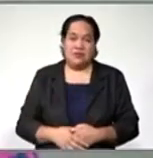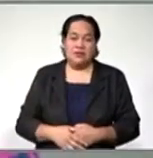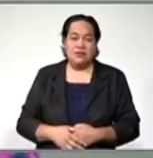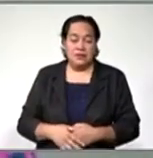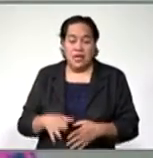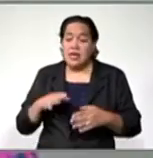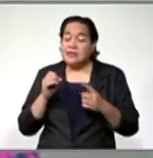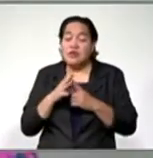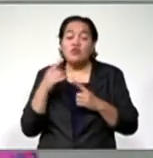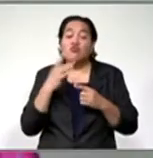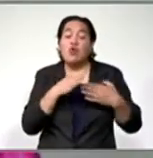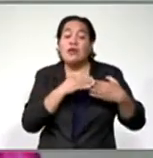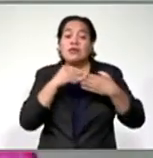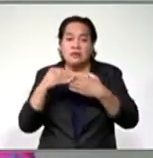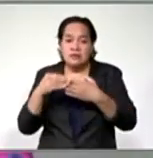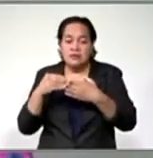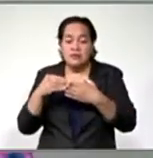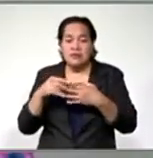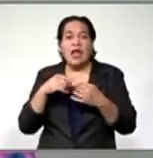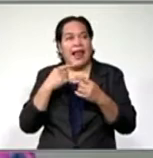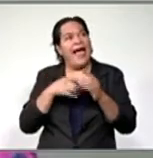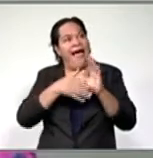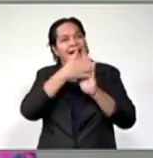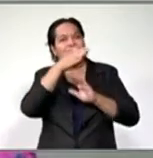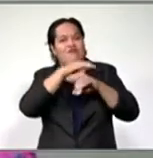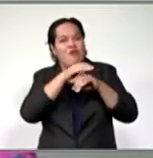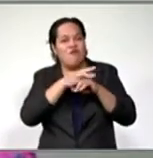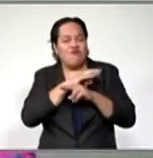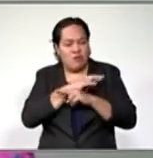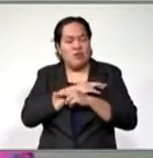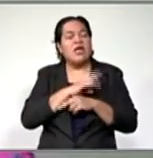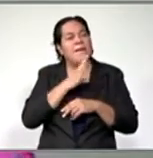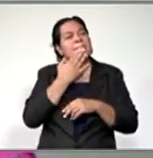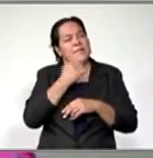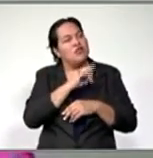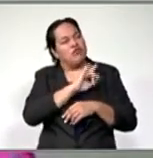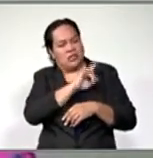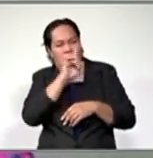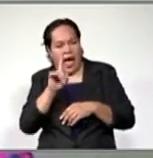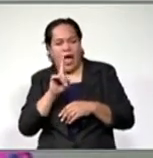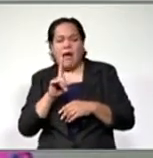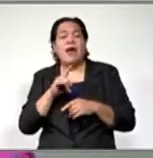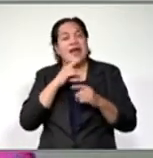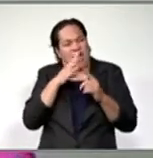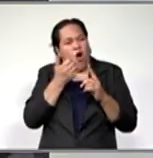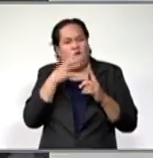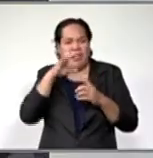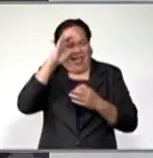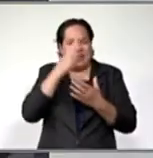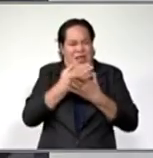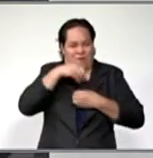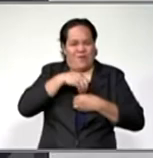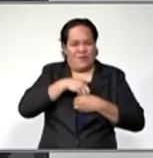of leaders in our community, respected leaders who have gone through this, they need to come out as role models. Some young people are coming out.